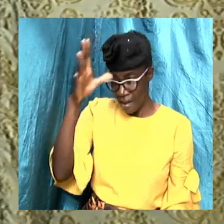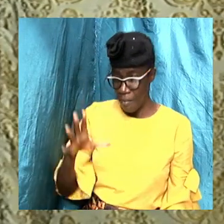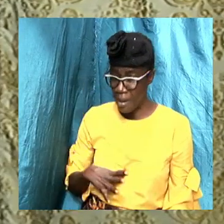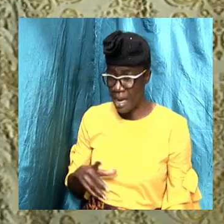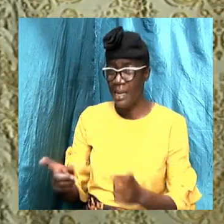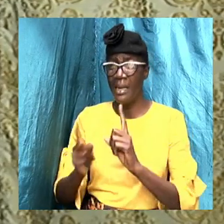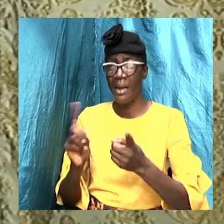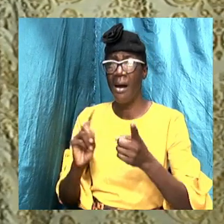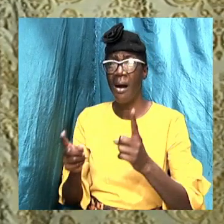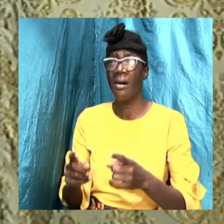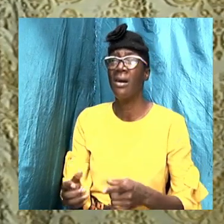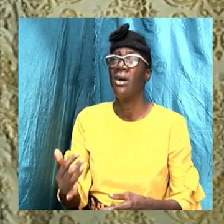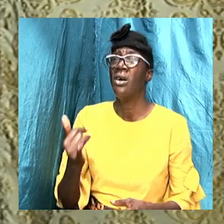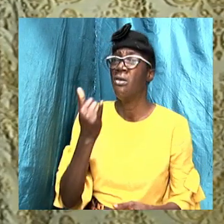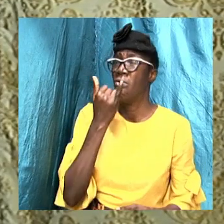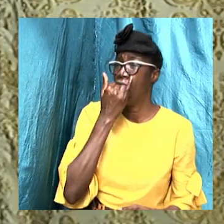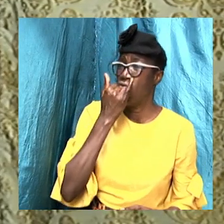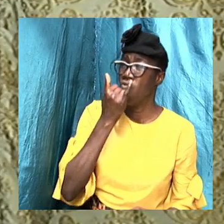God only?